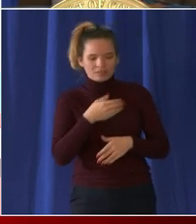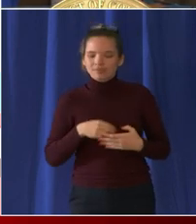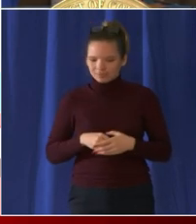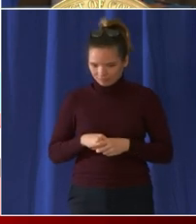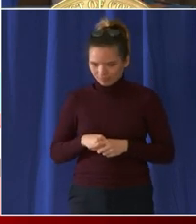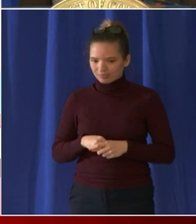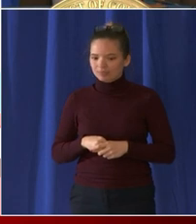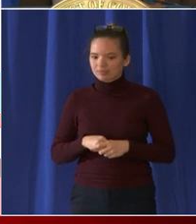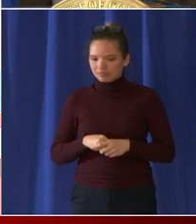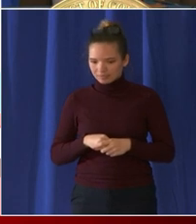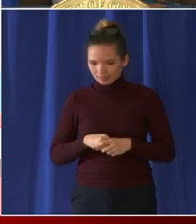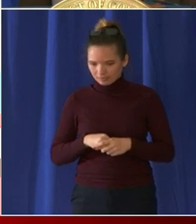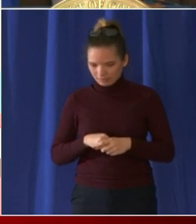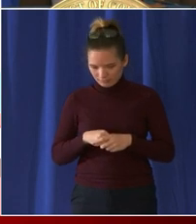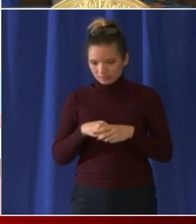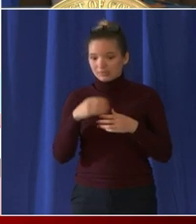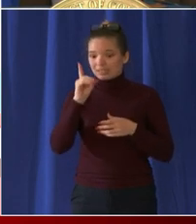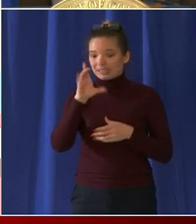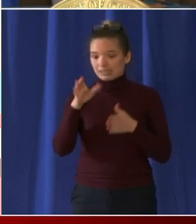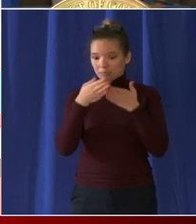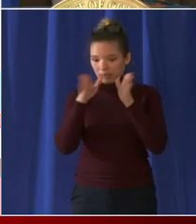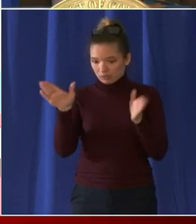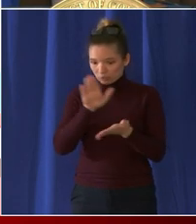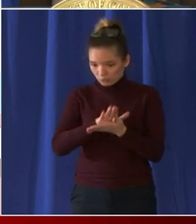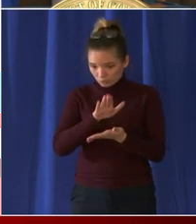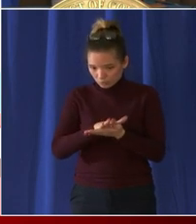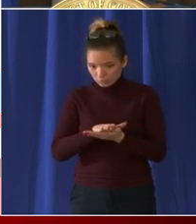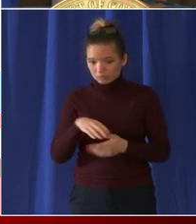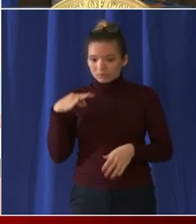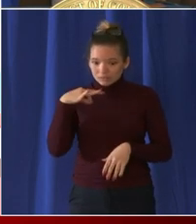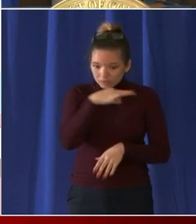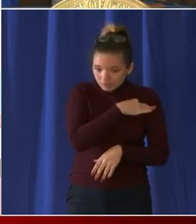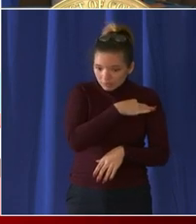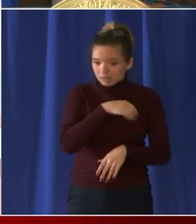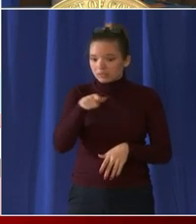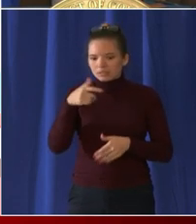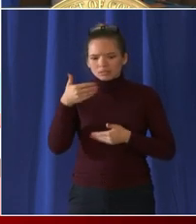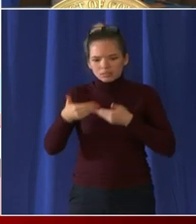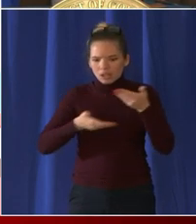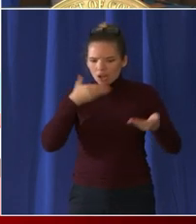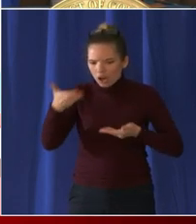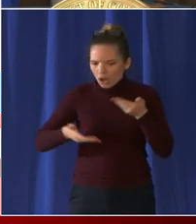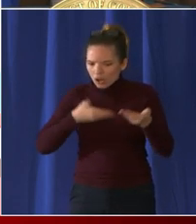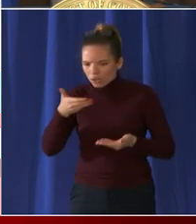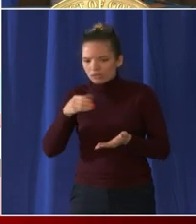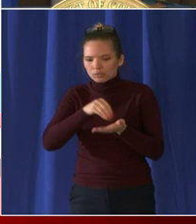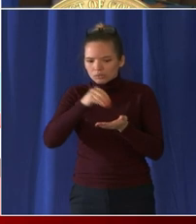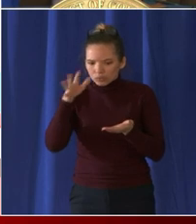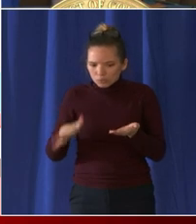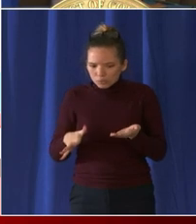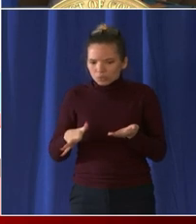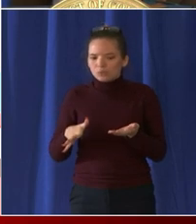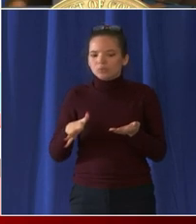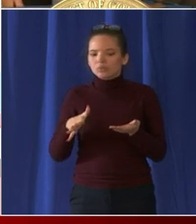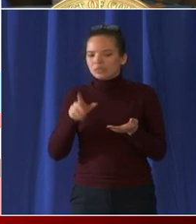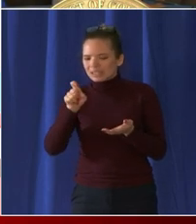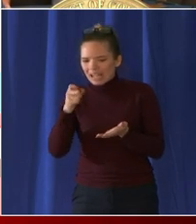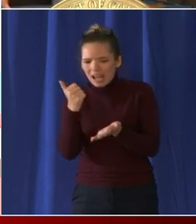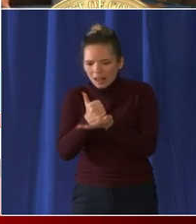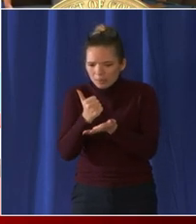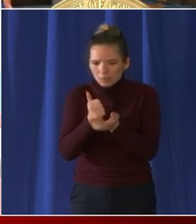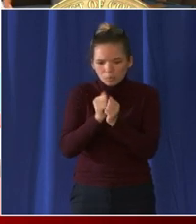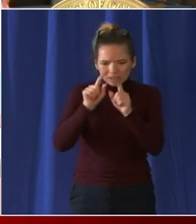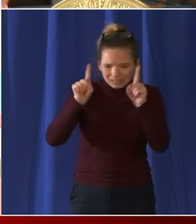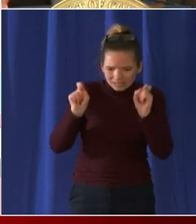are of course welcoming students back and assisting any students who need assistance with testing and documentation